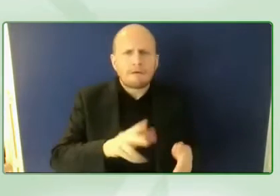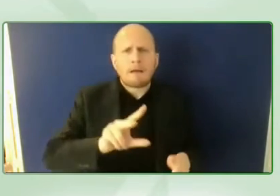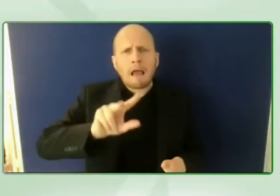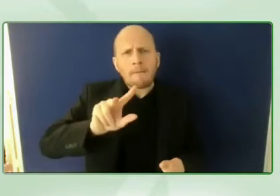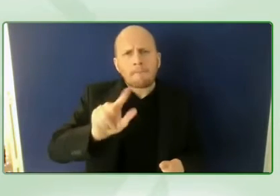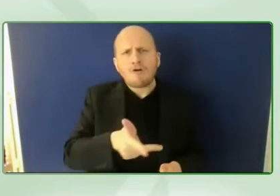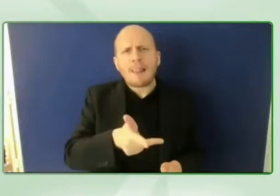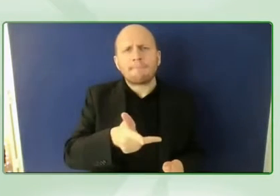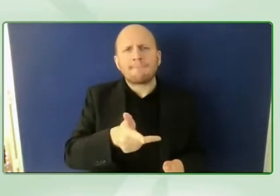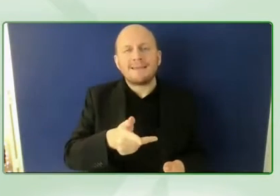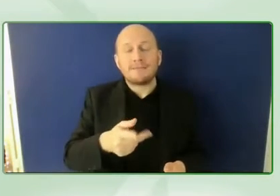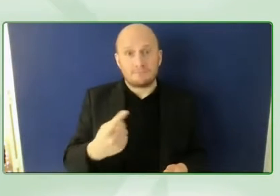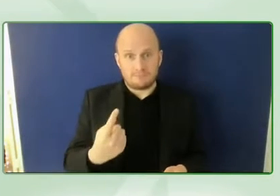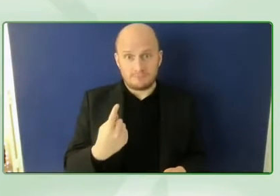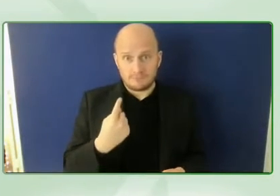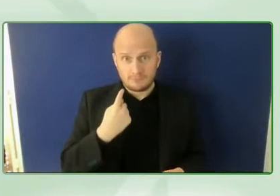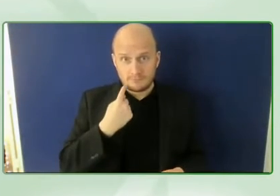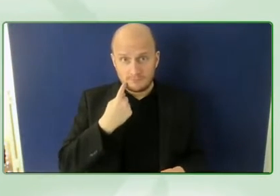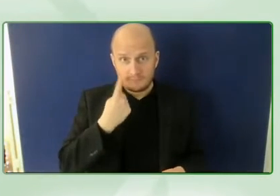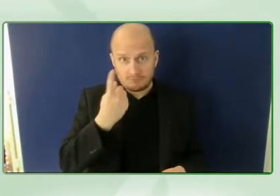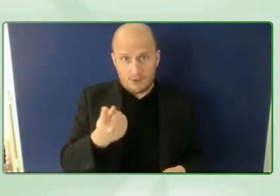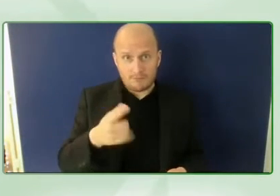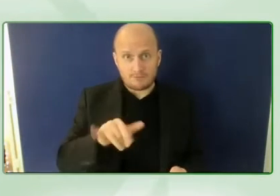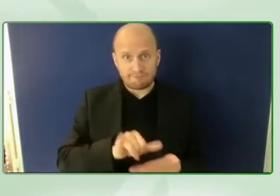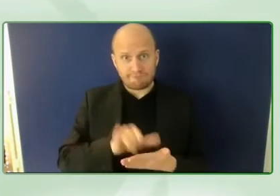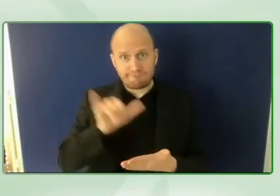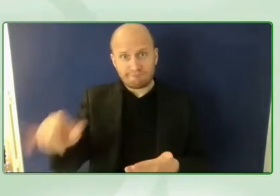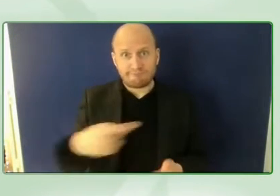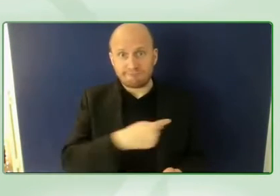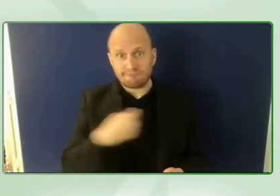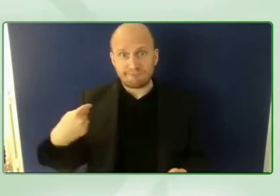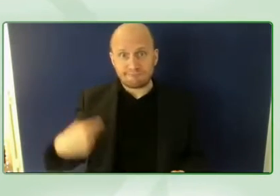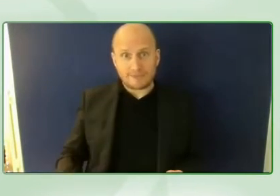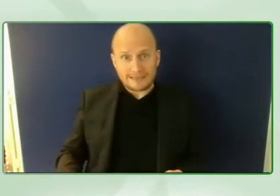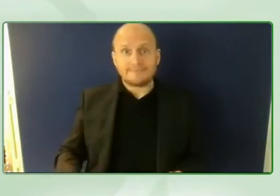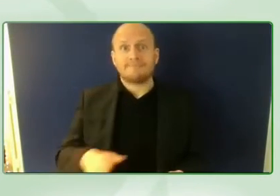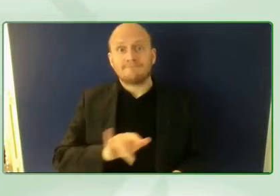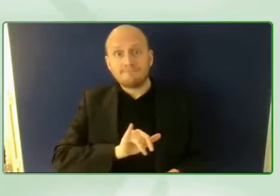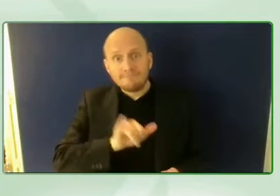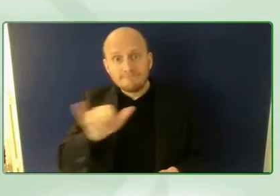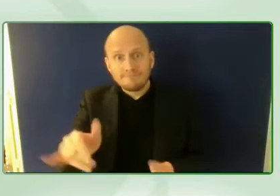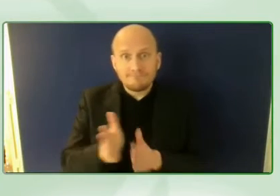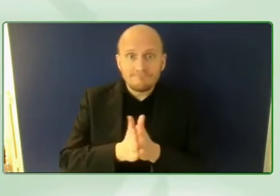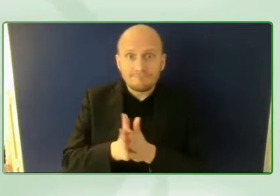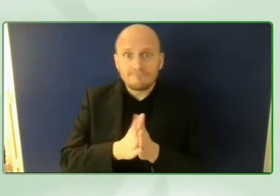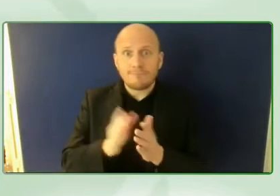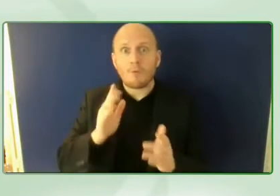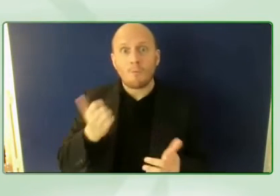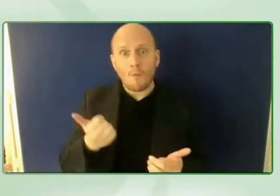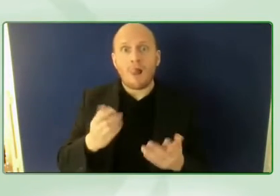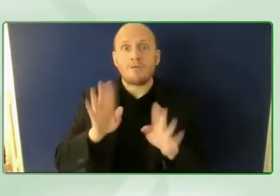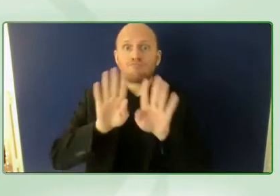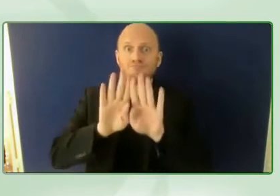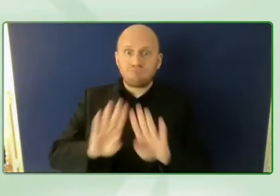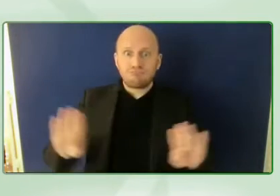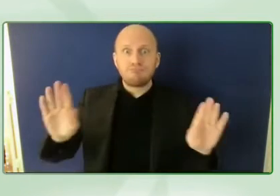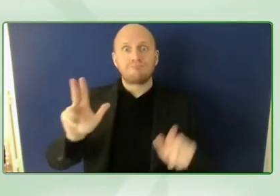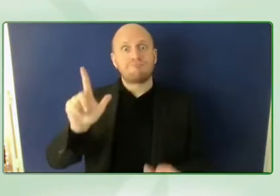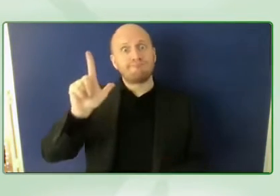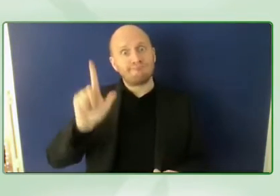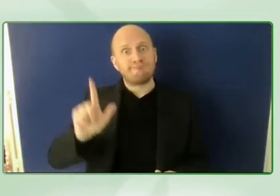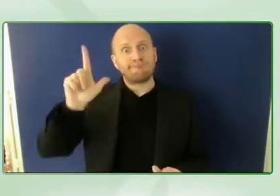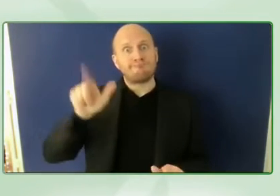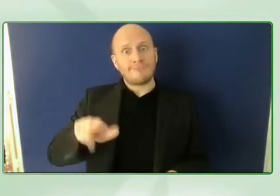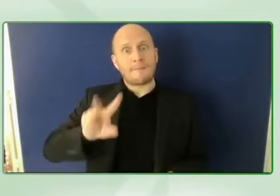am flying to beijing ready for the paralympic winter games that open on the 4th of march so i look after all the communication